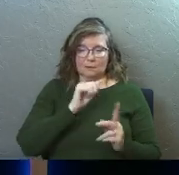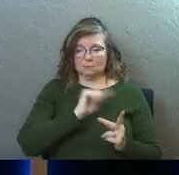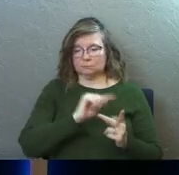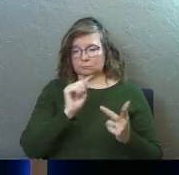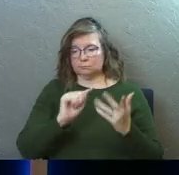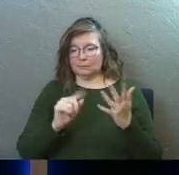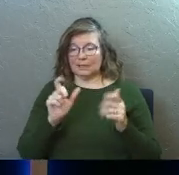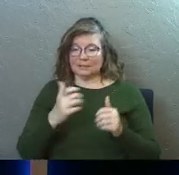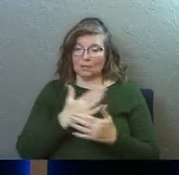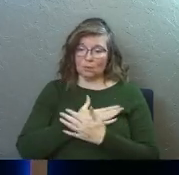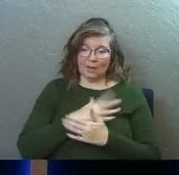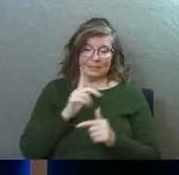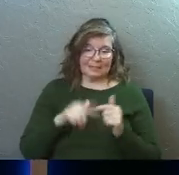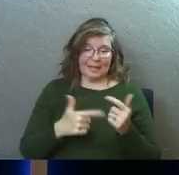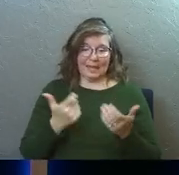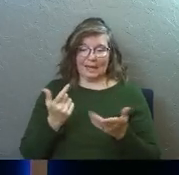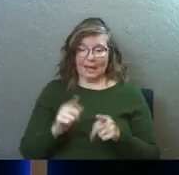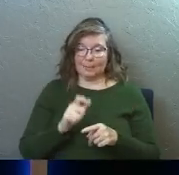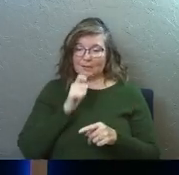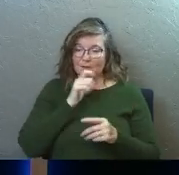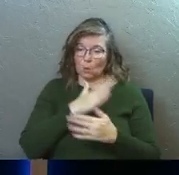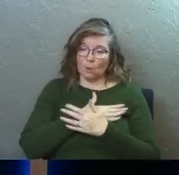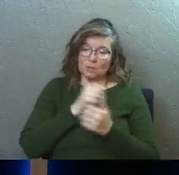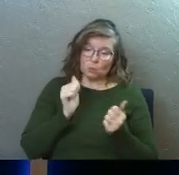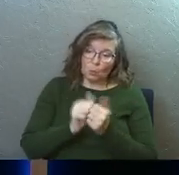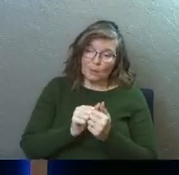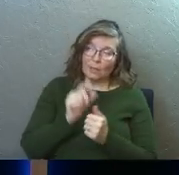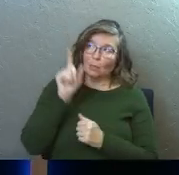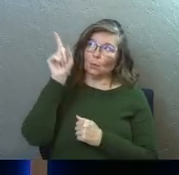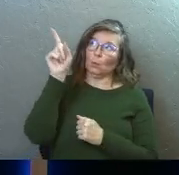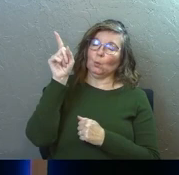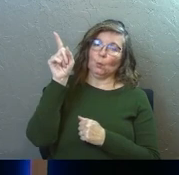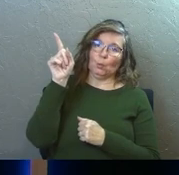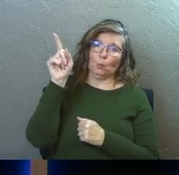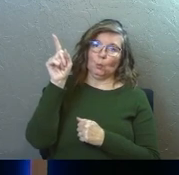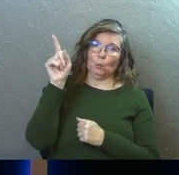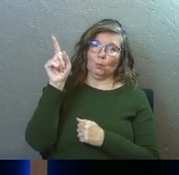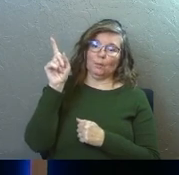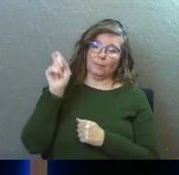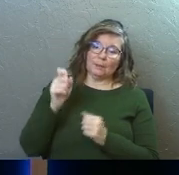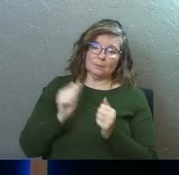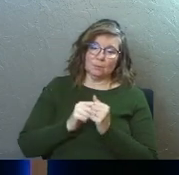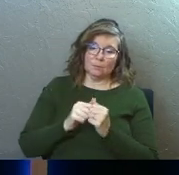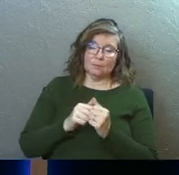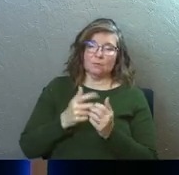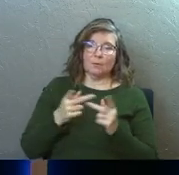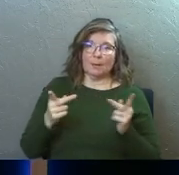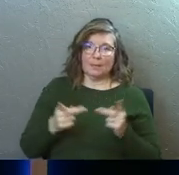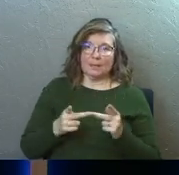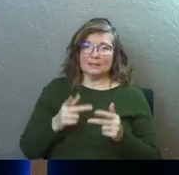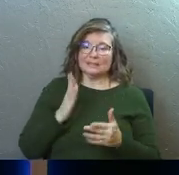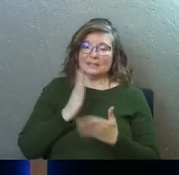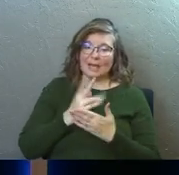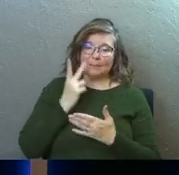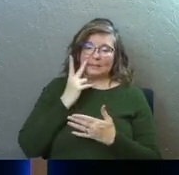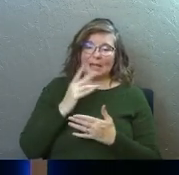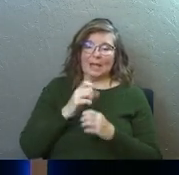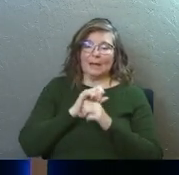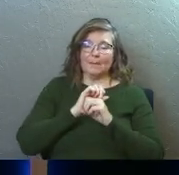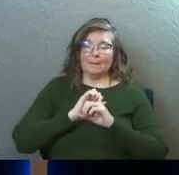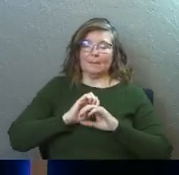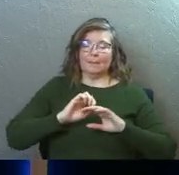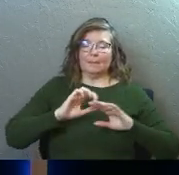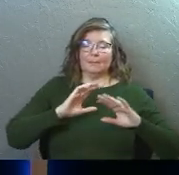I need you, because the rest can't happen if I don't rest with you. Live from a place of rest. We have to stop seeing it as that